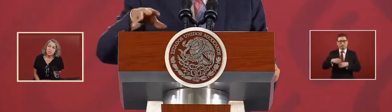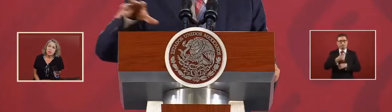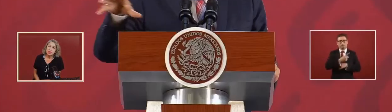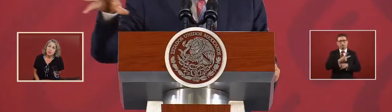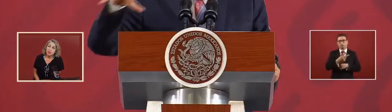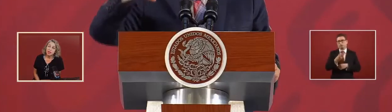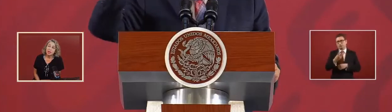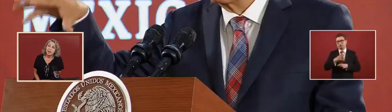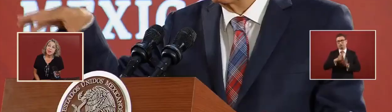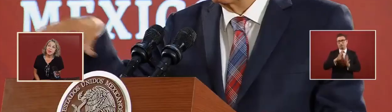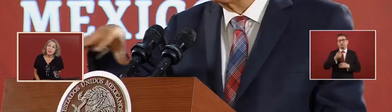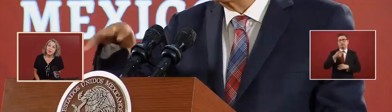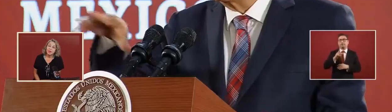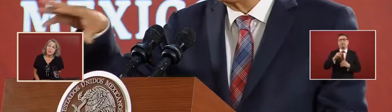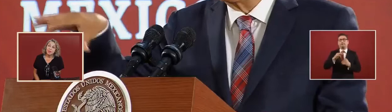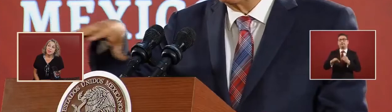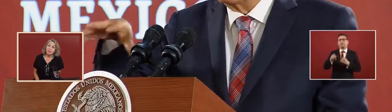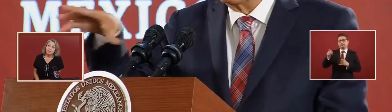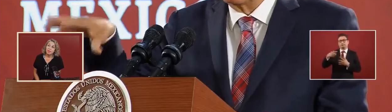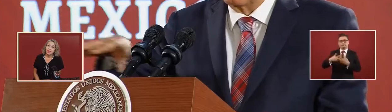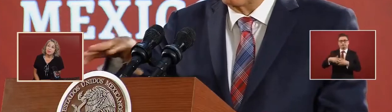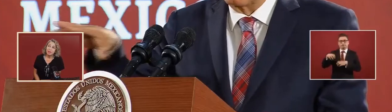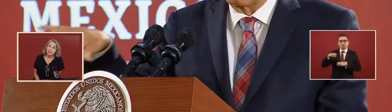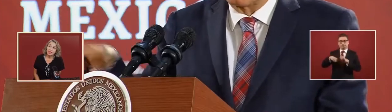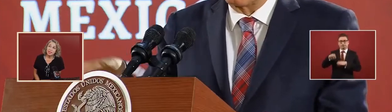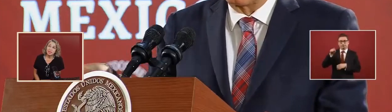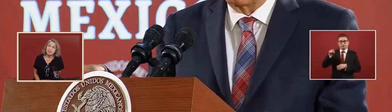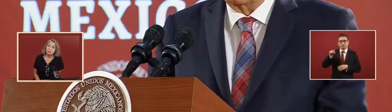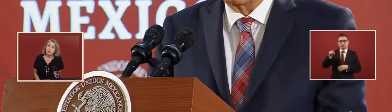but finally this particular company